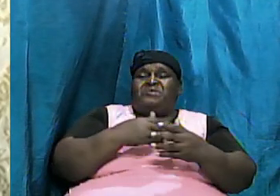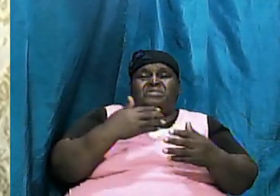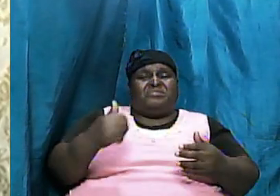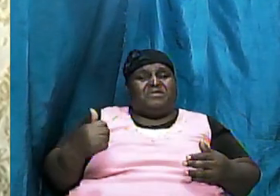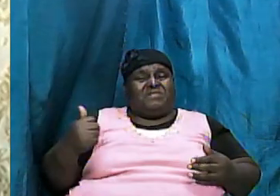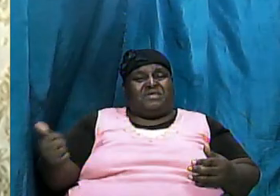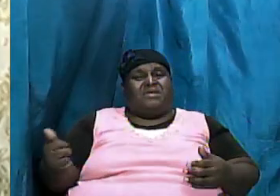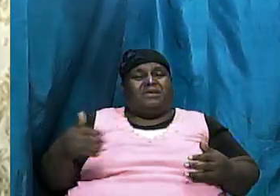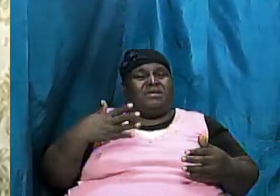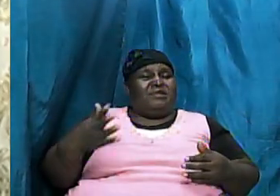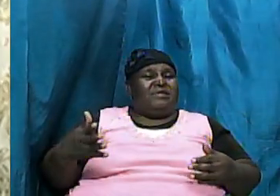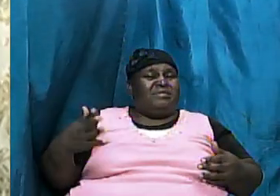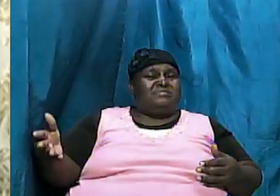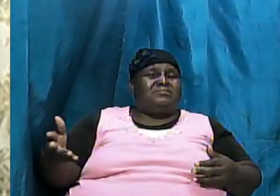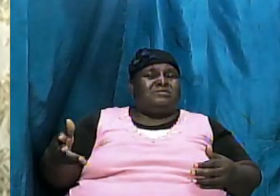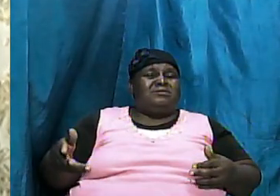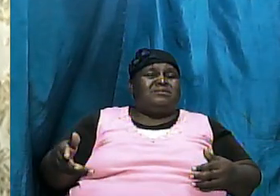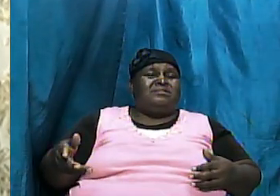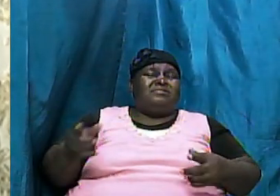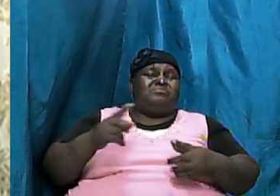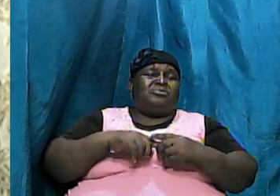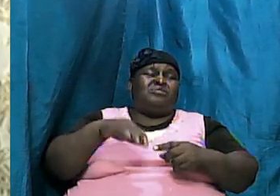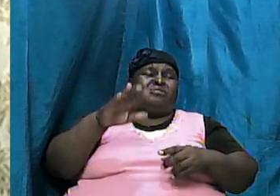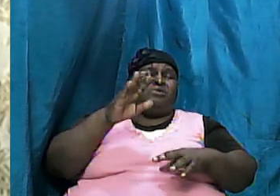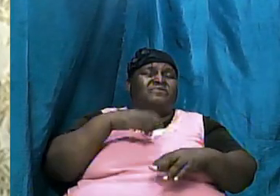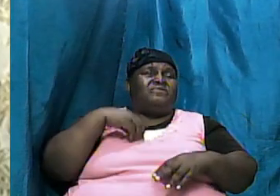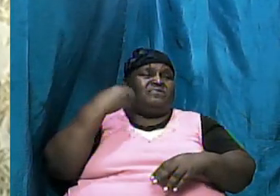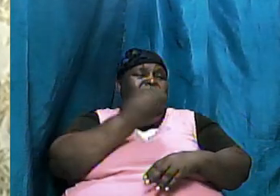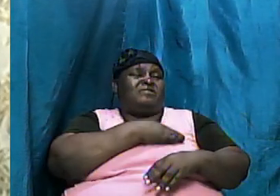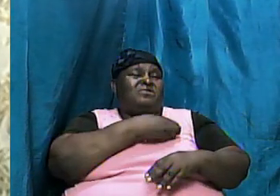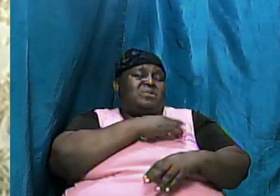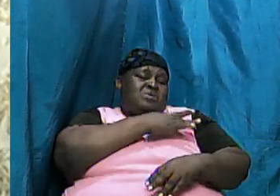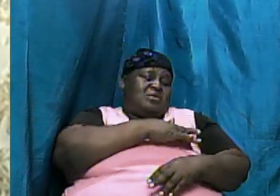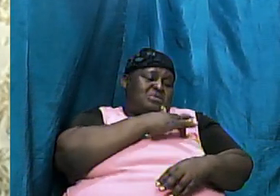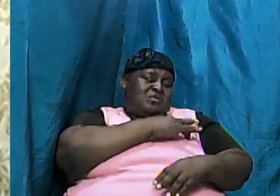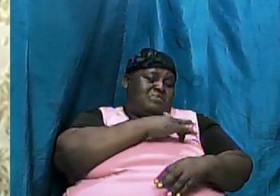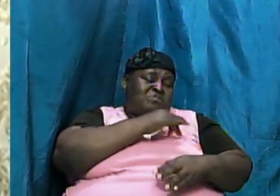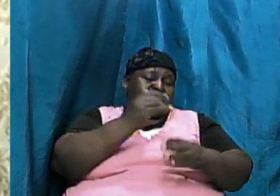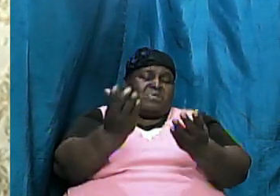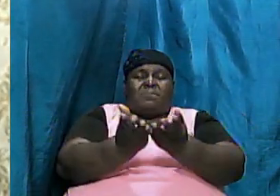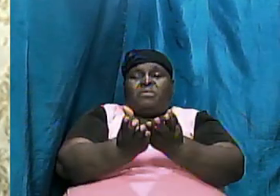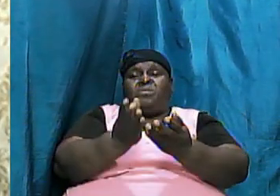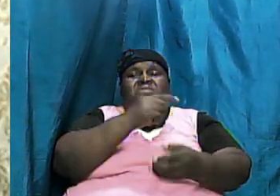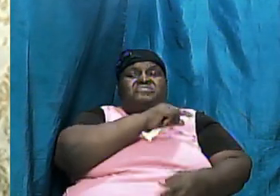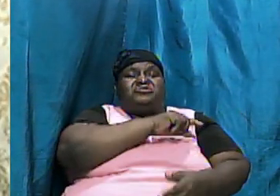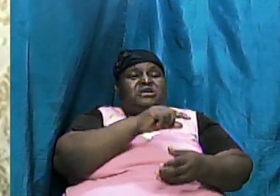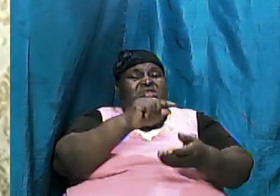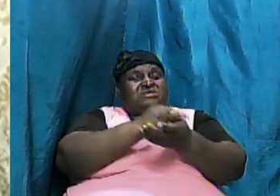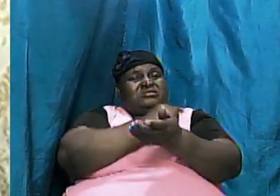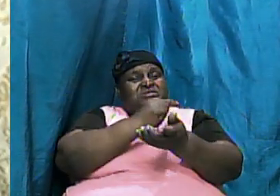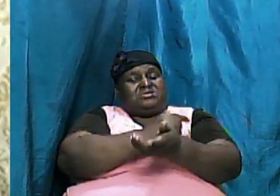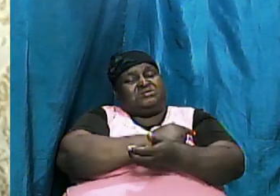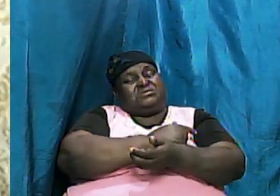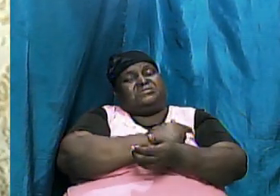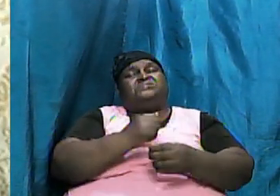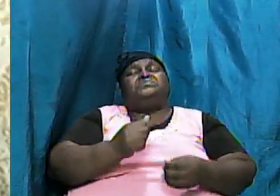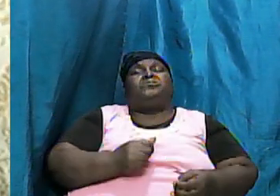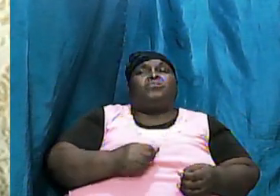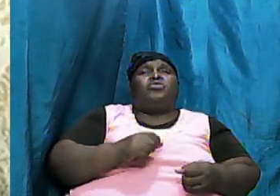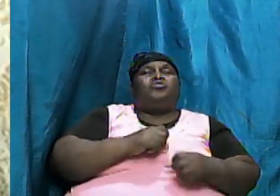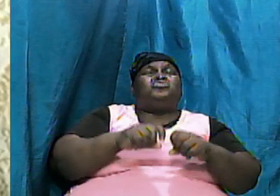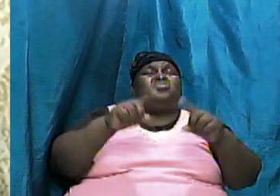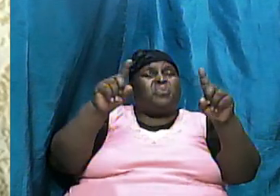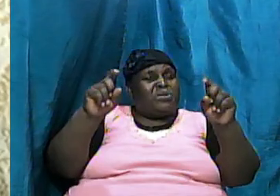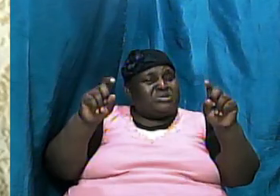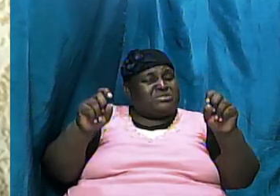upon our appreciation of the book of Genesis and so questions